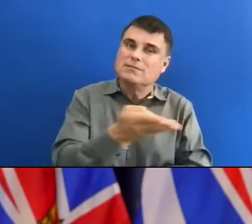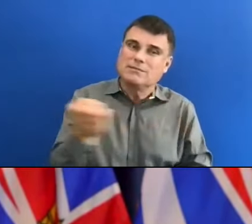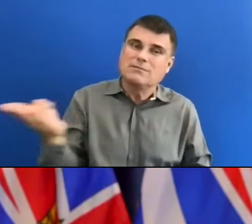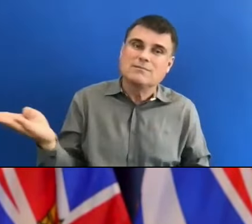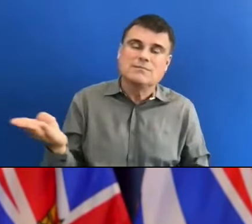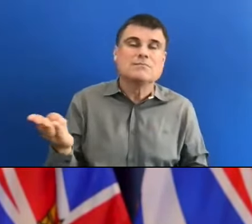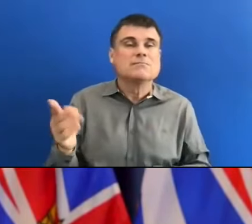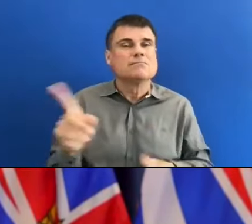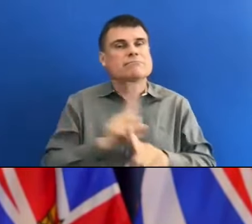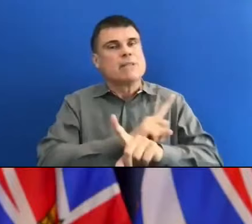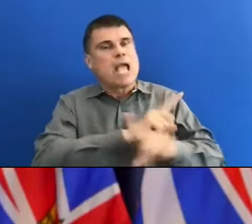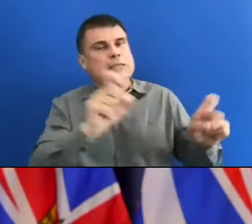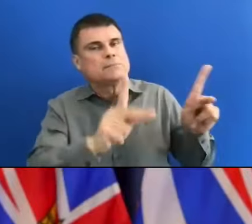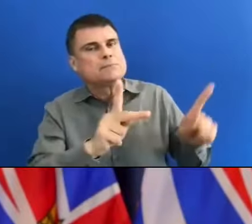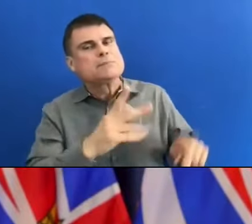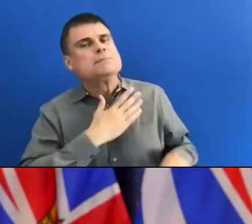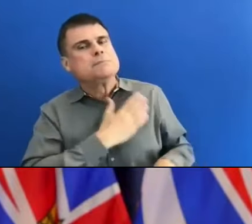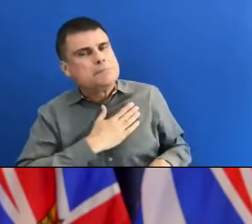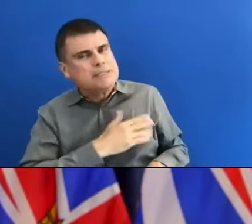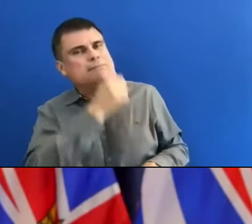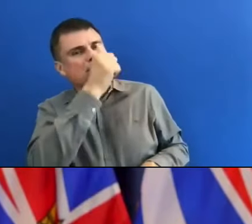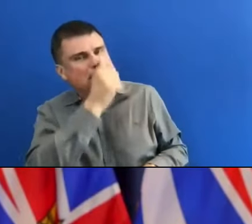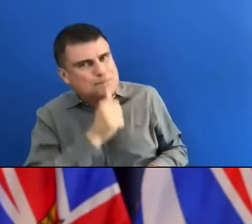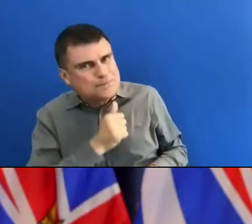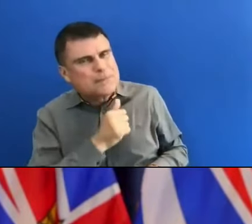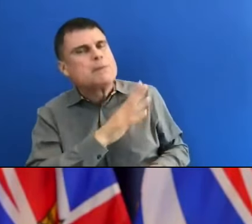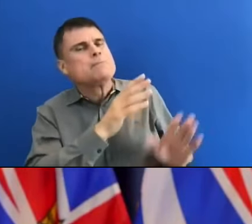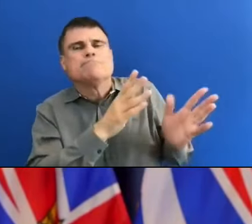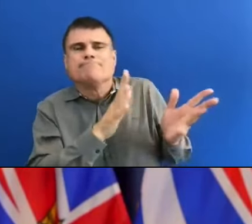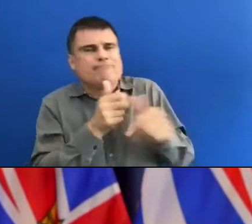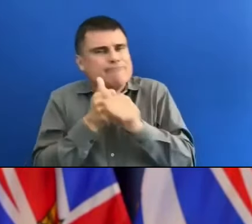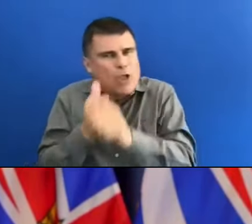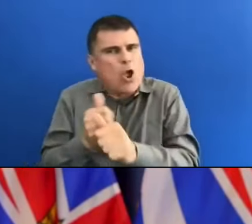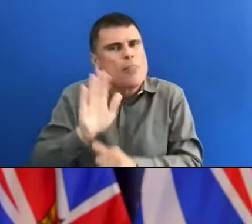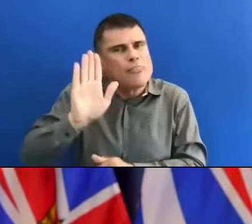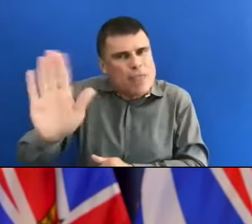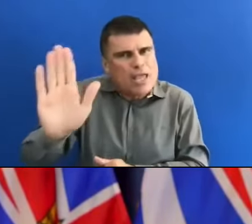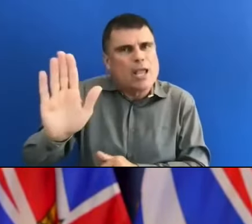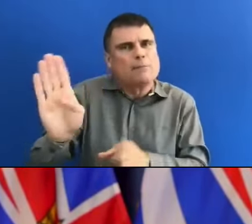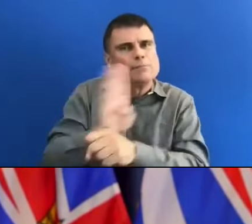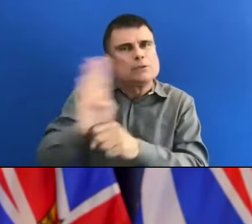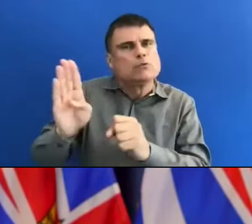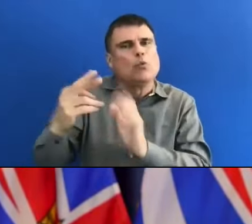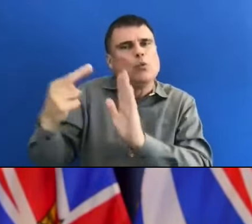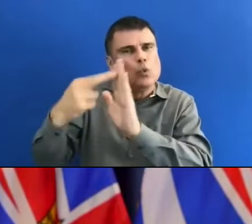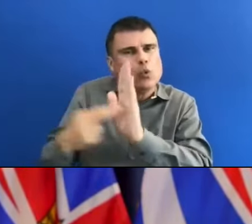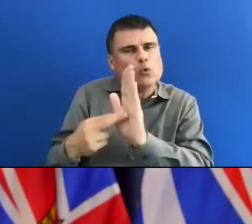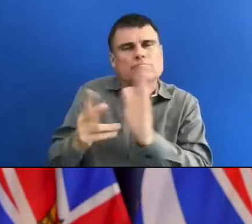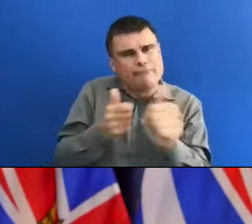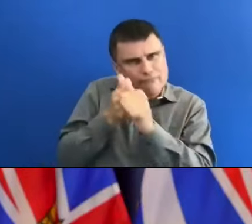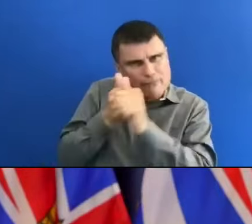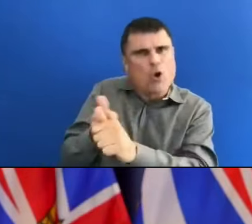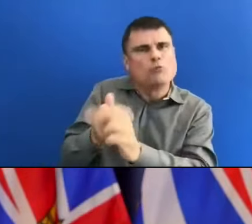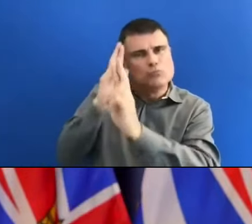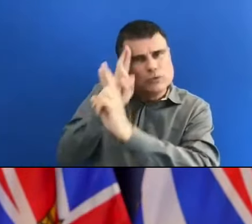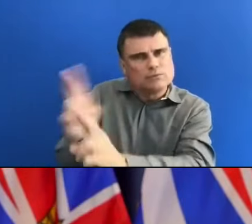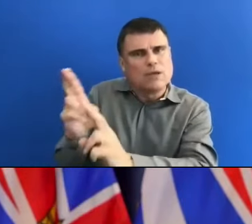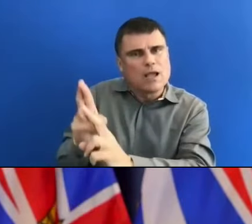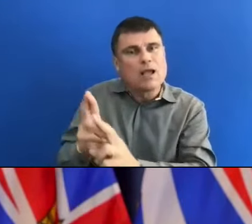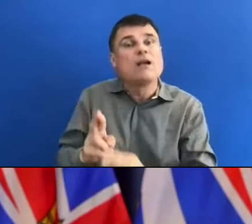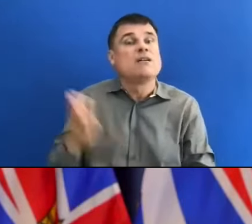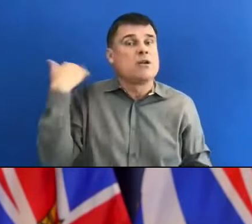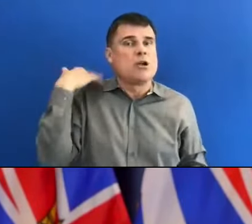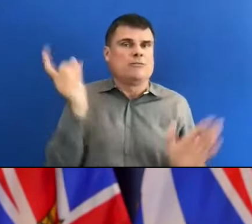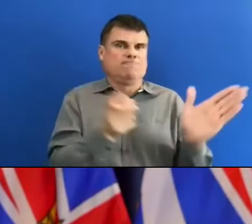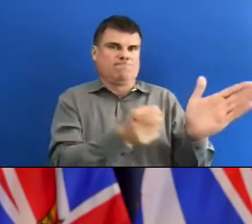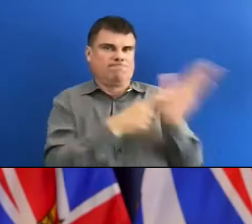the rules of the local business. We had some businesses who had challenges, even when it was mandatory, where people didn't want to follow the